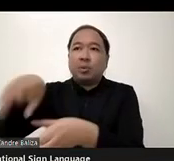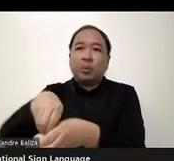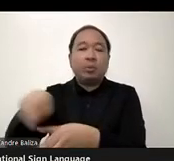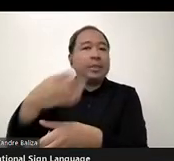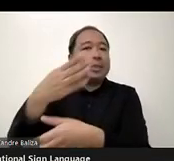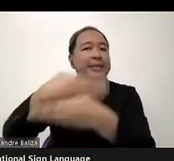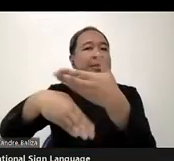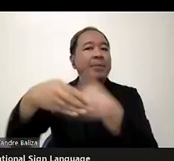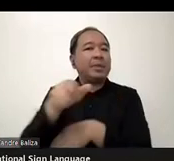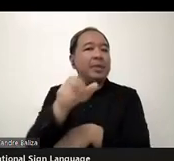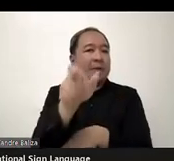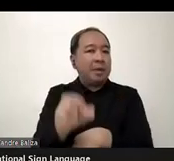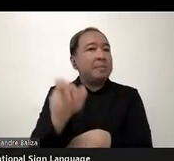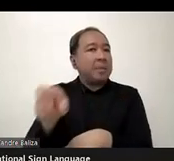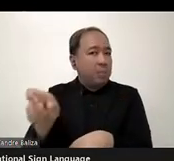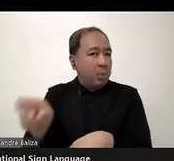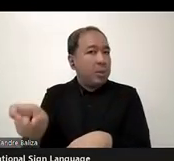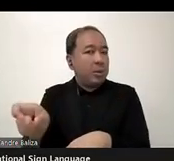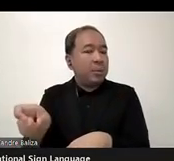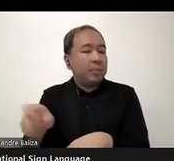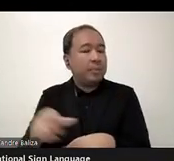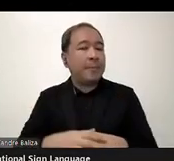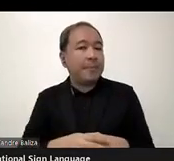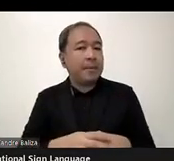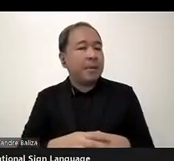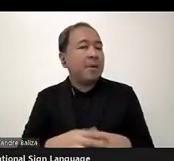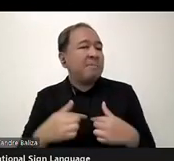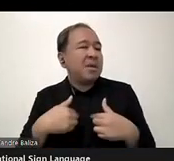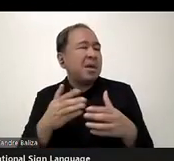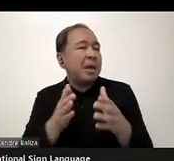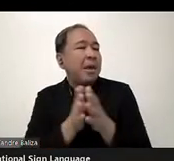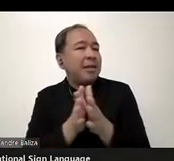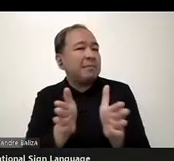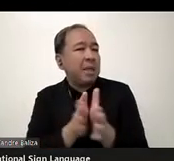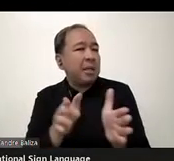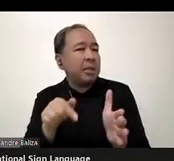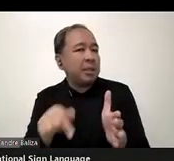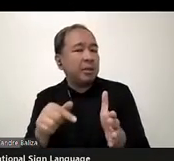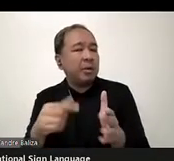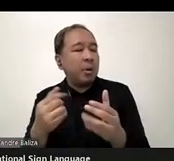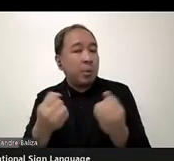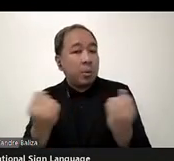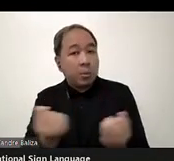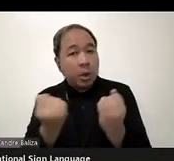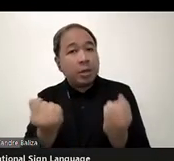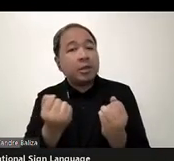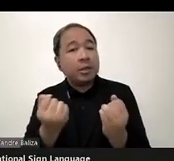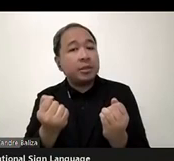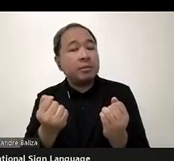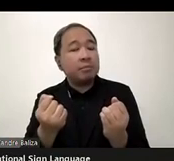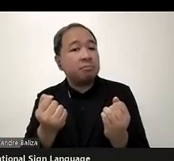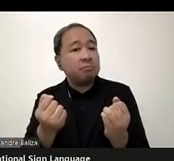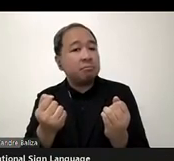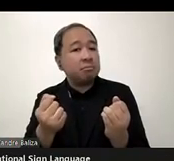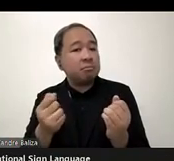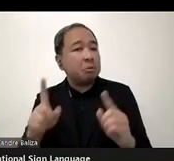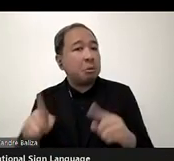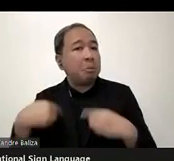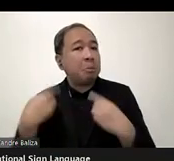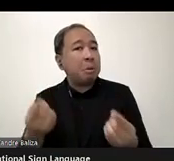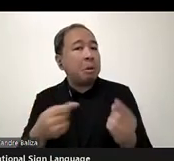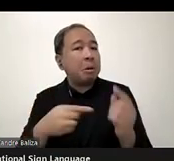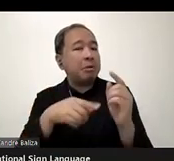So I just really wanted to share some simple things we'd done from the New Zealand domain name